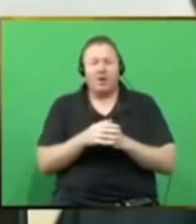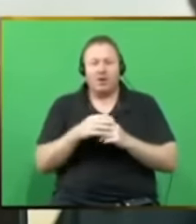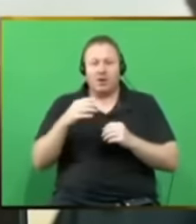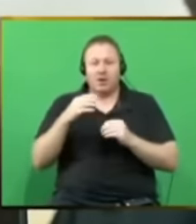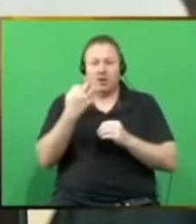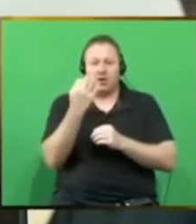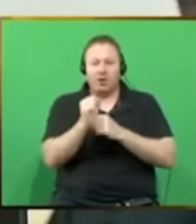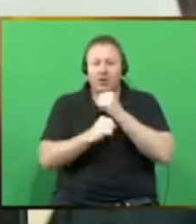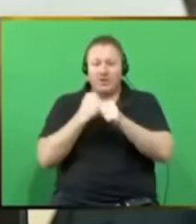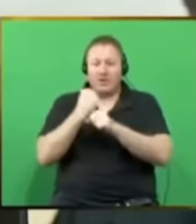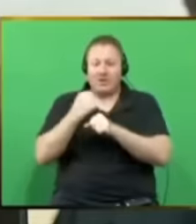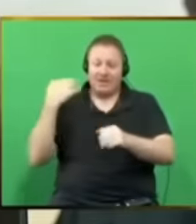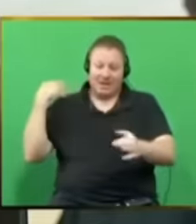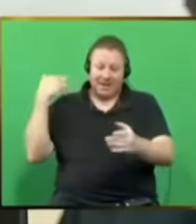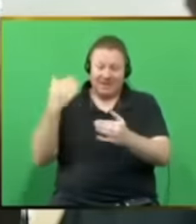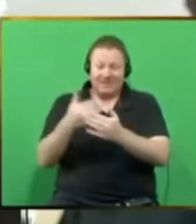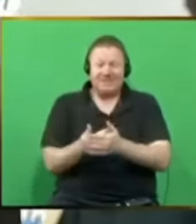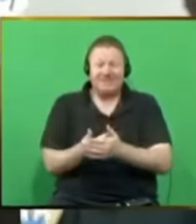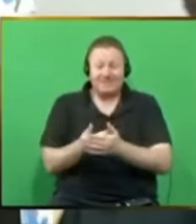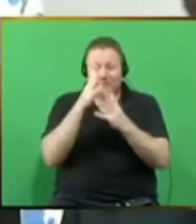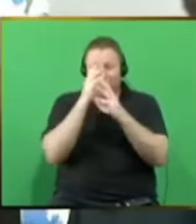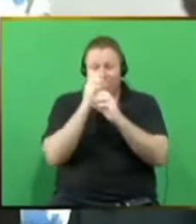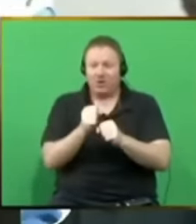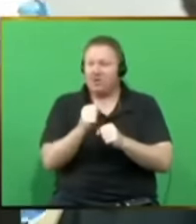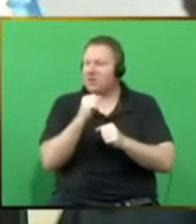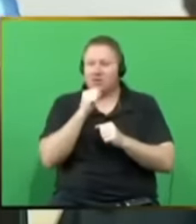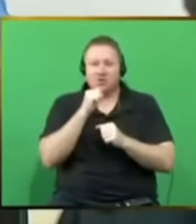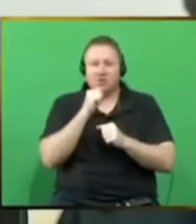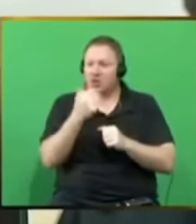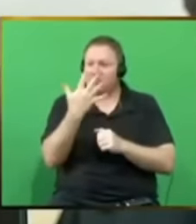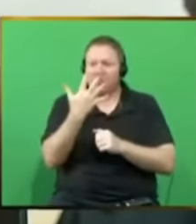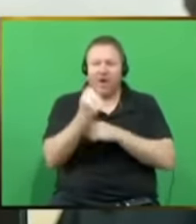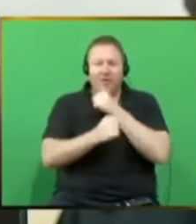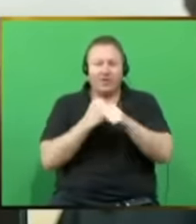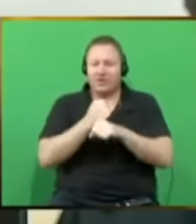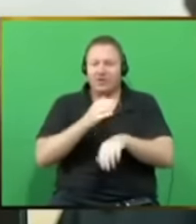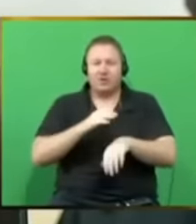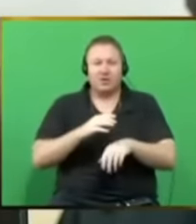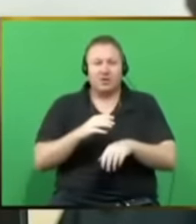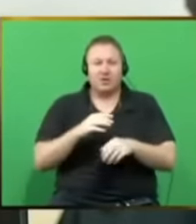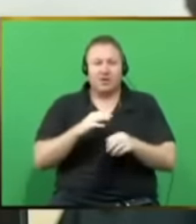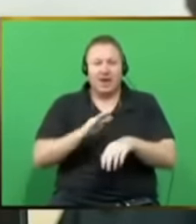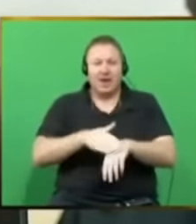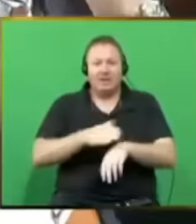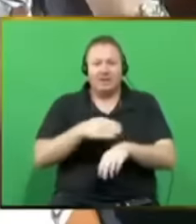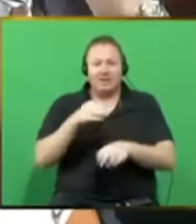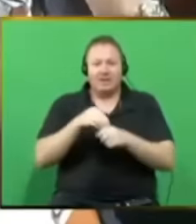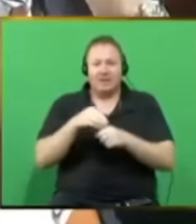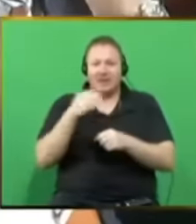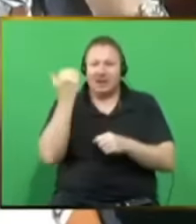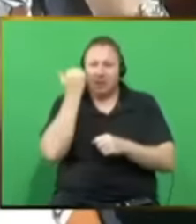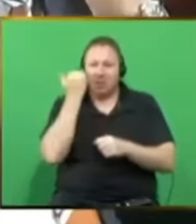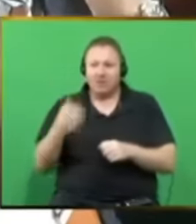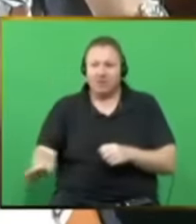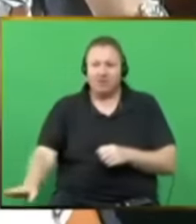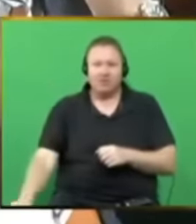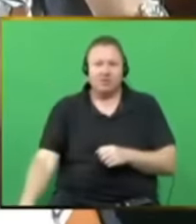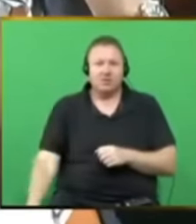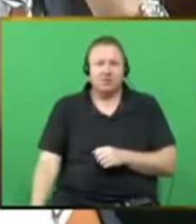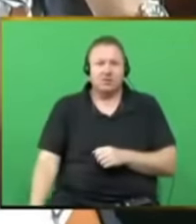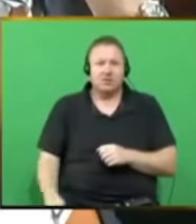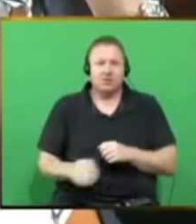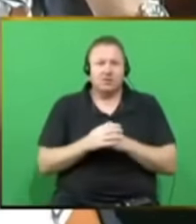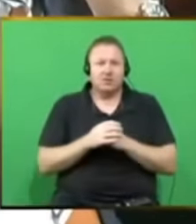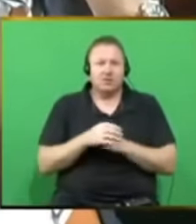instead of focusing on his five years in government. Thank very